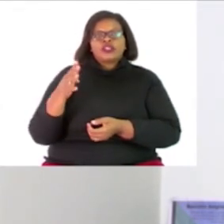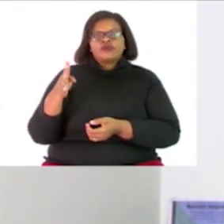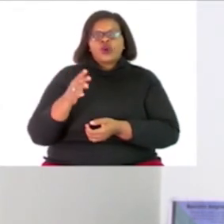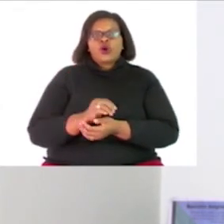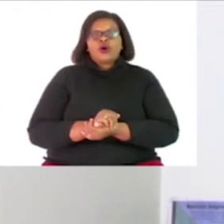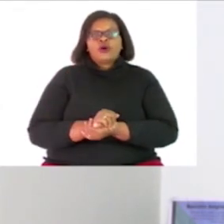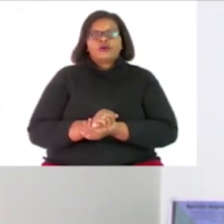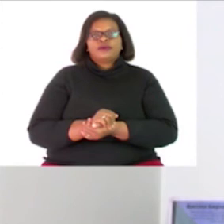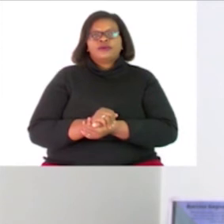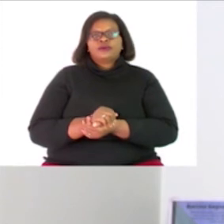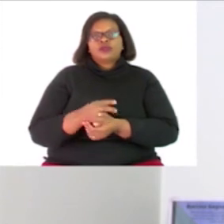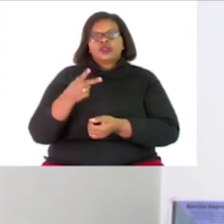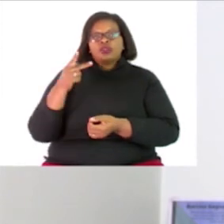four